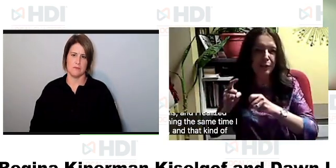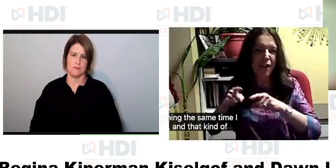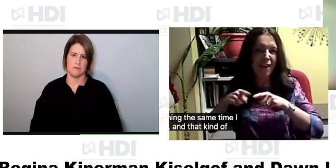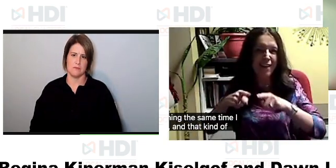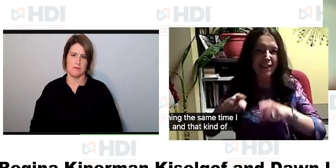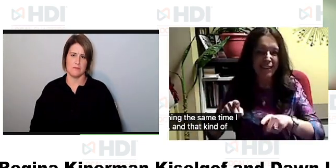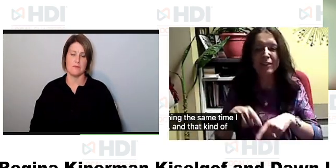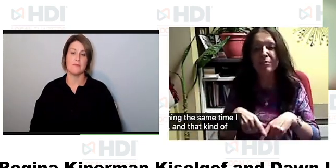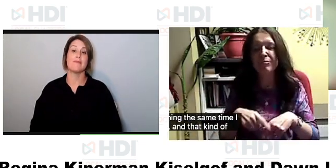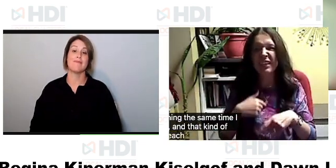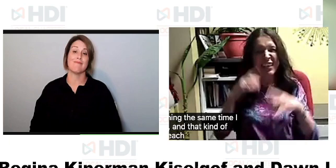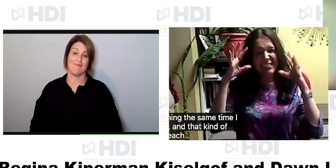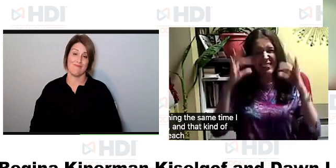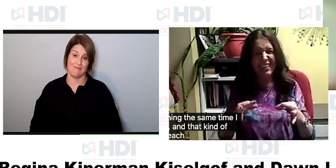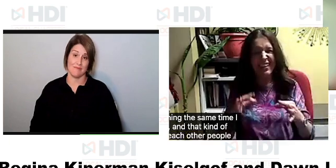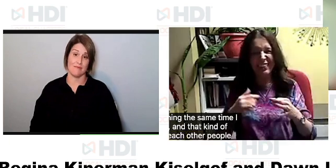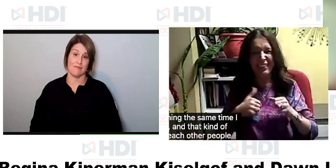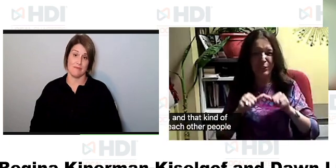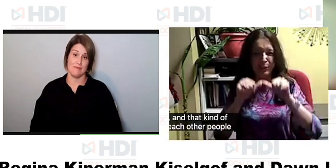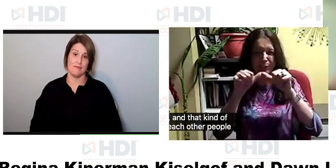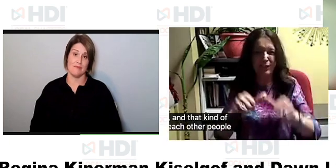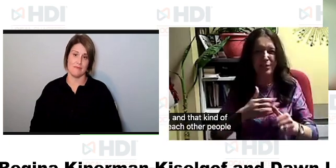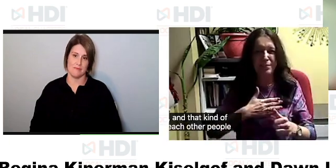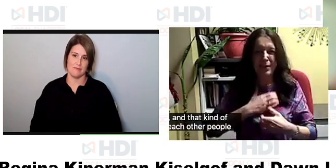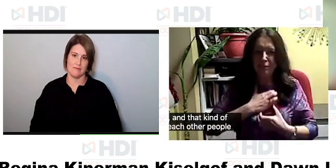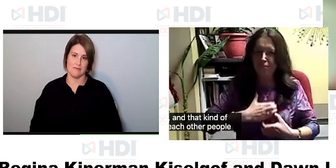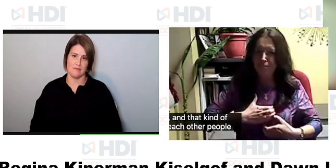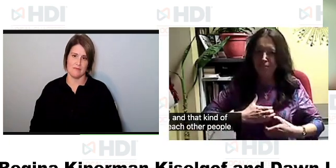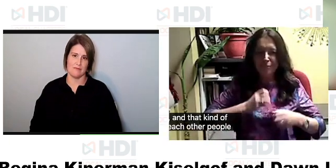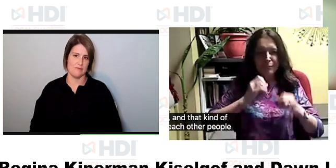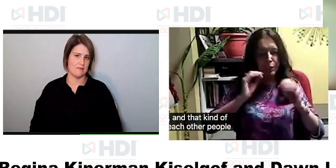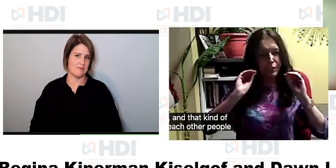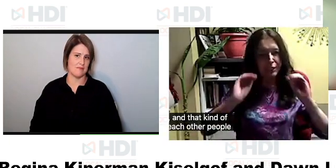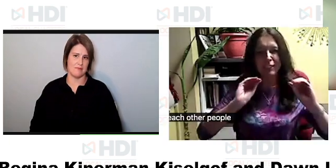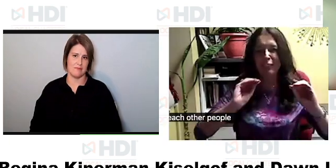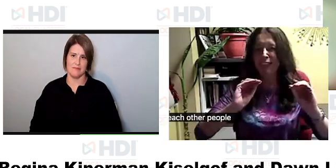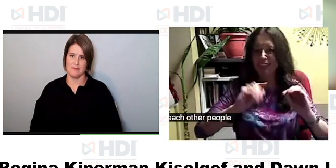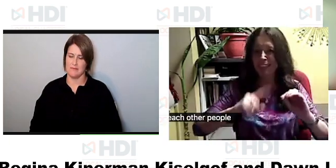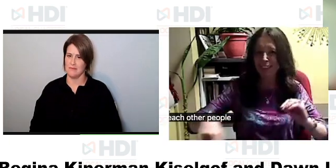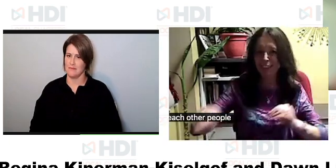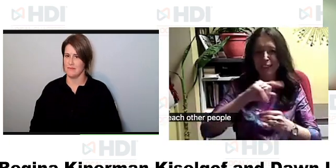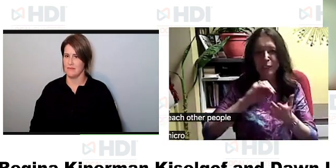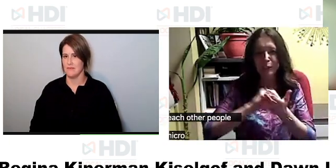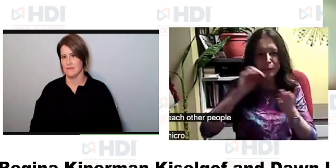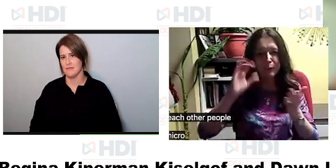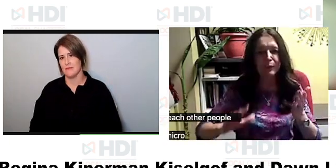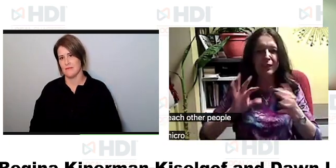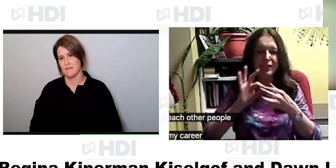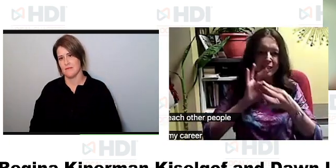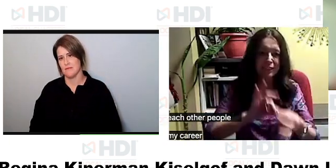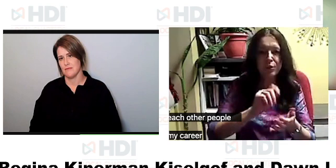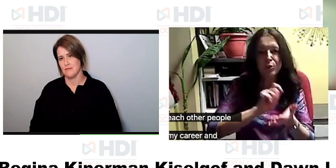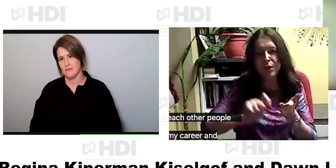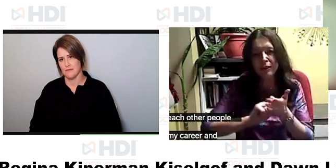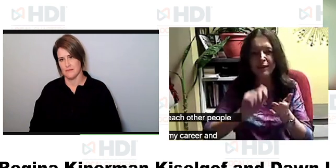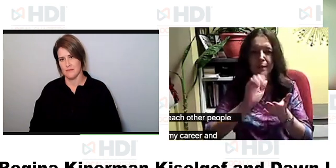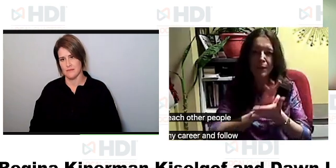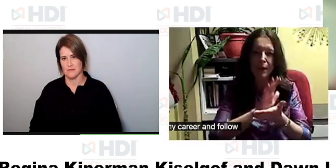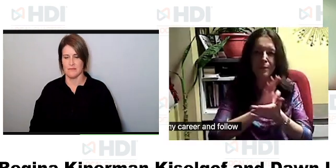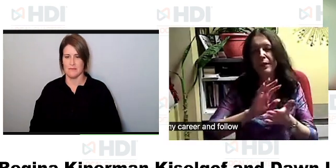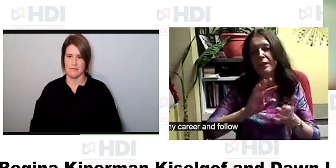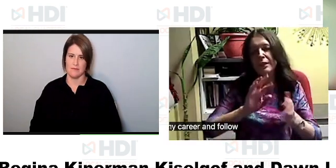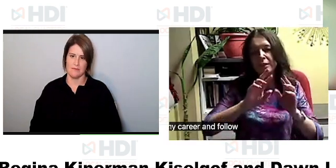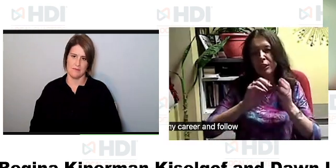a thrill to be able to teach other people what i had learned so i decided to continue my trip my career and follow my passion